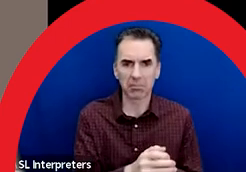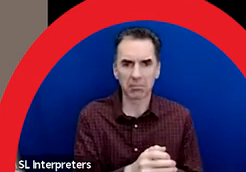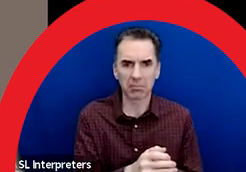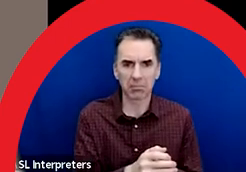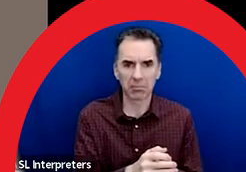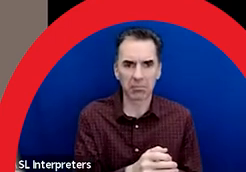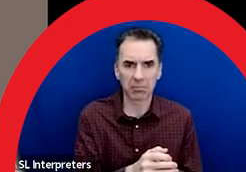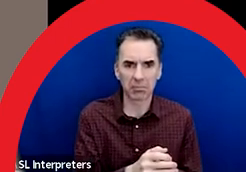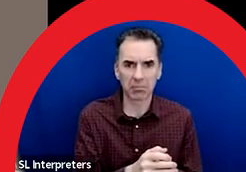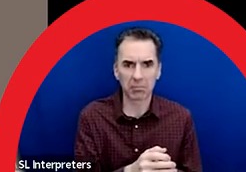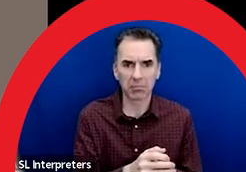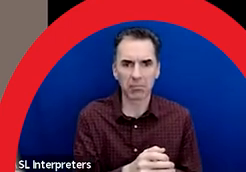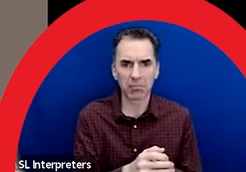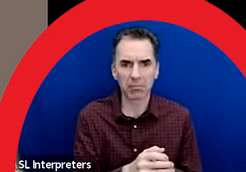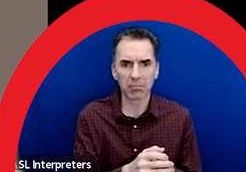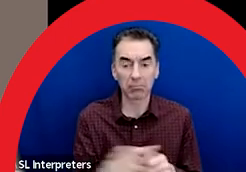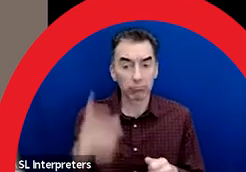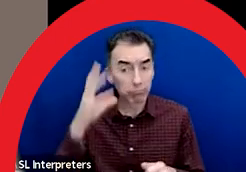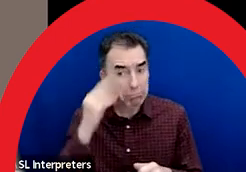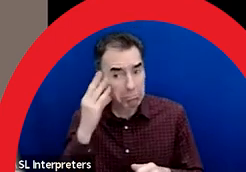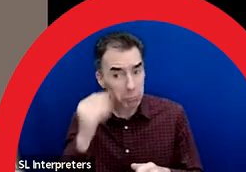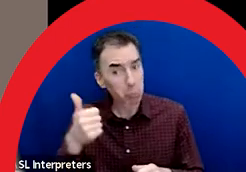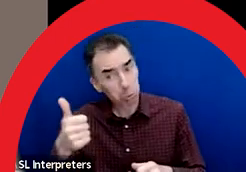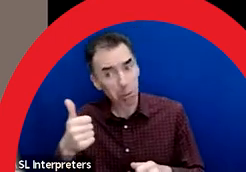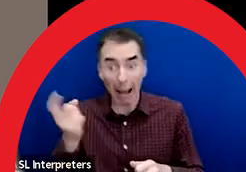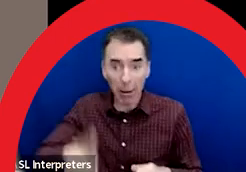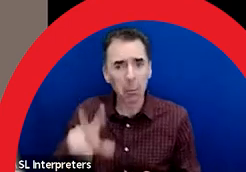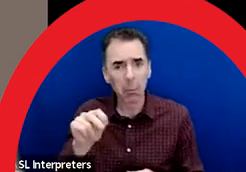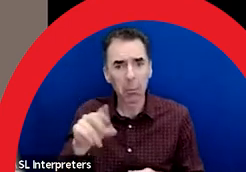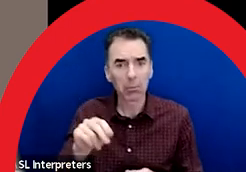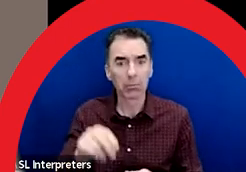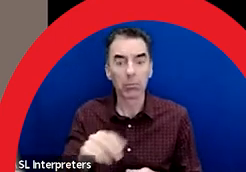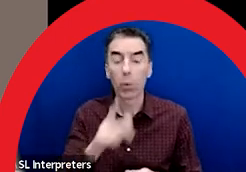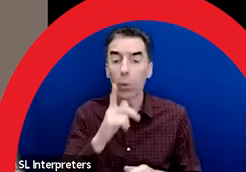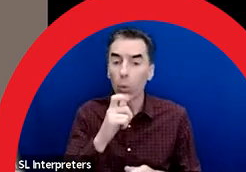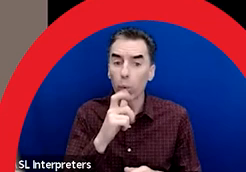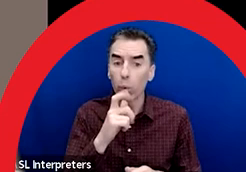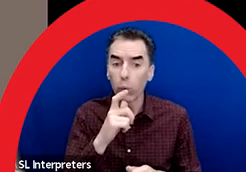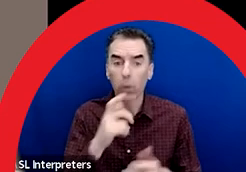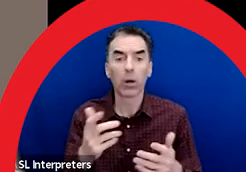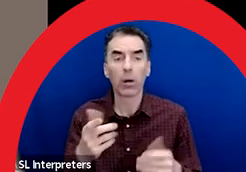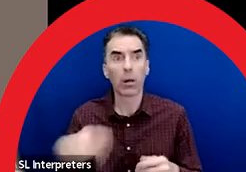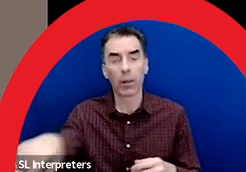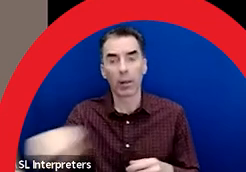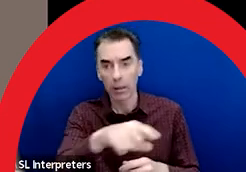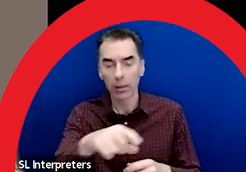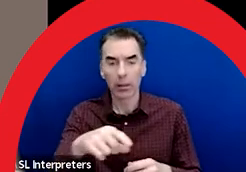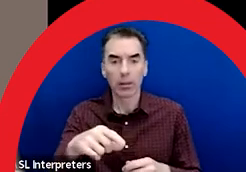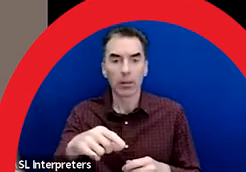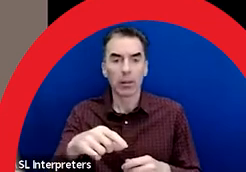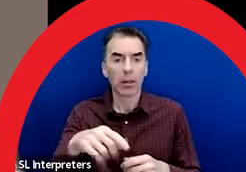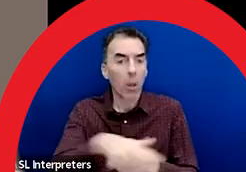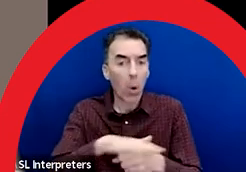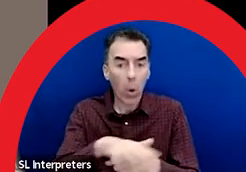This opportunity is open to local professional artists with connections to the Chinatown area. You'll have to